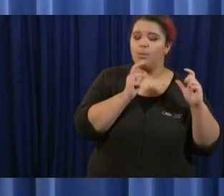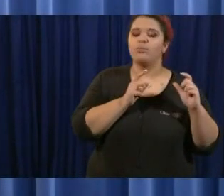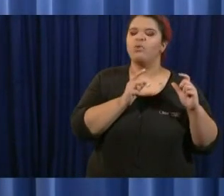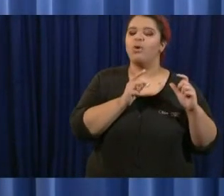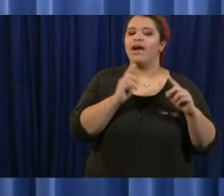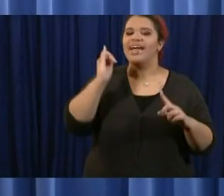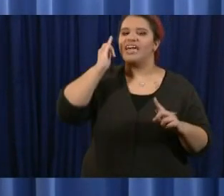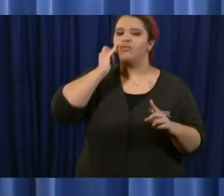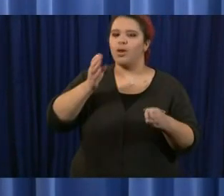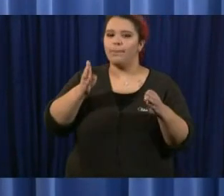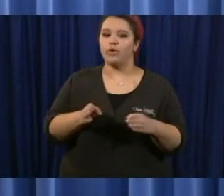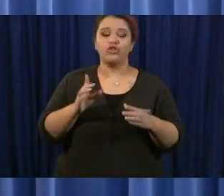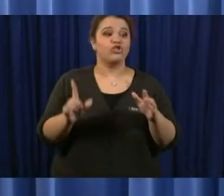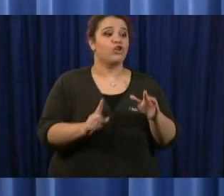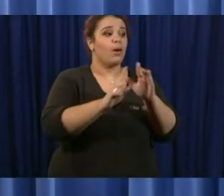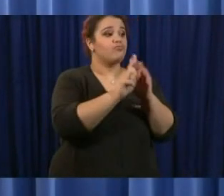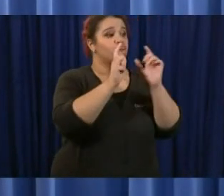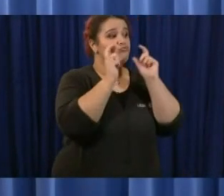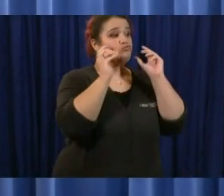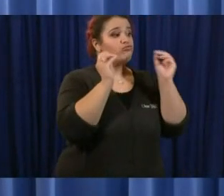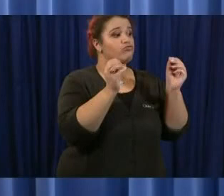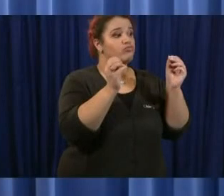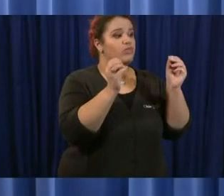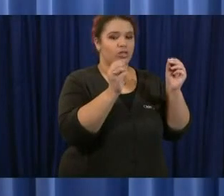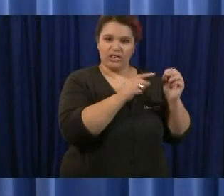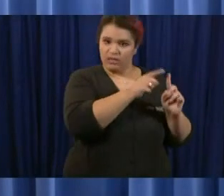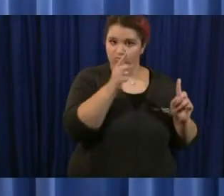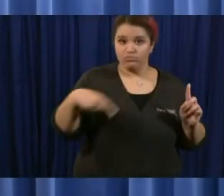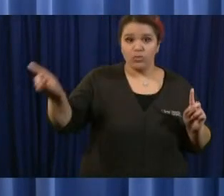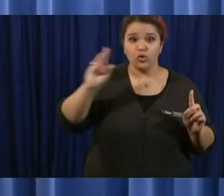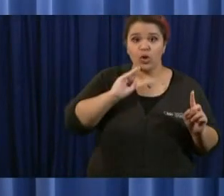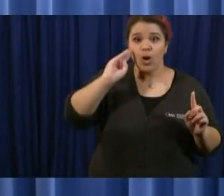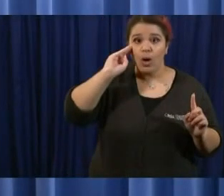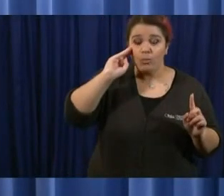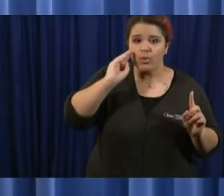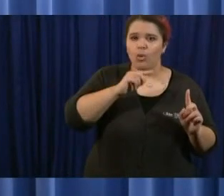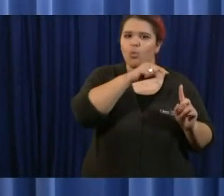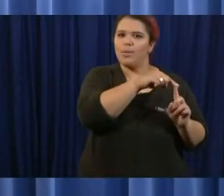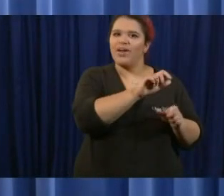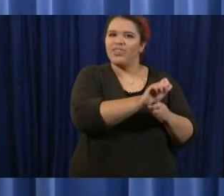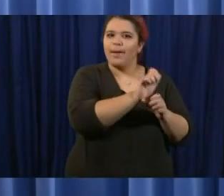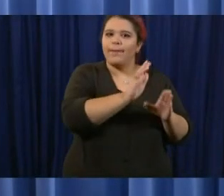is it to supply masks to the employees is it the employer's responsibility